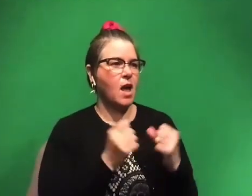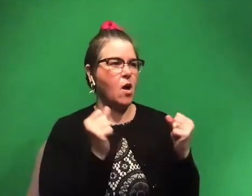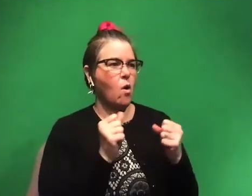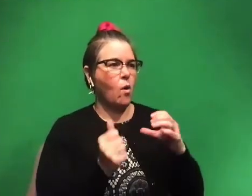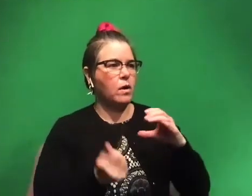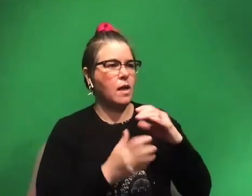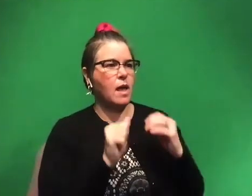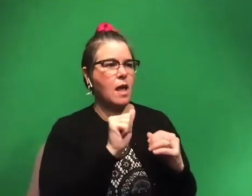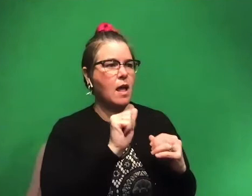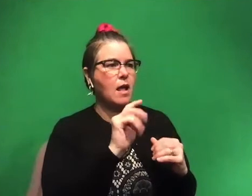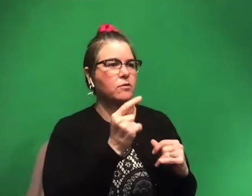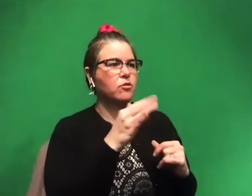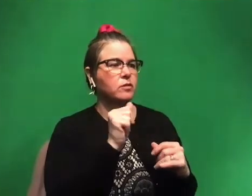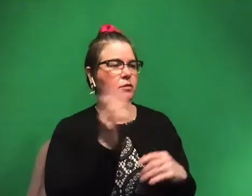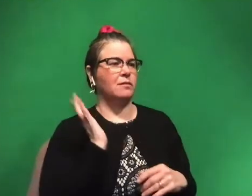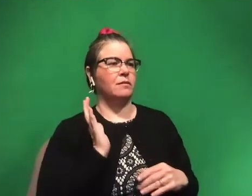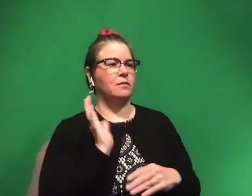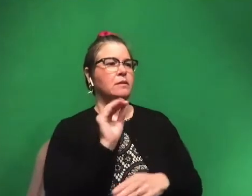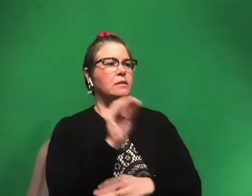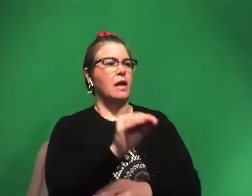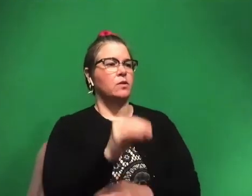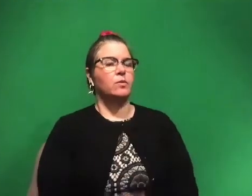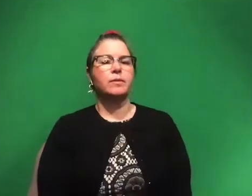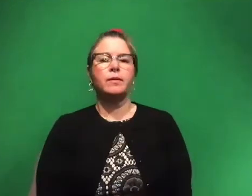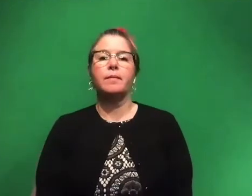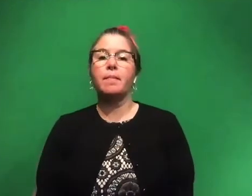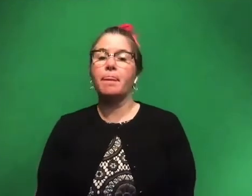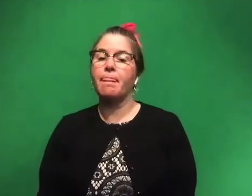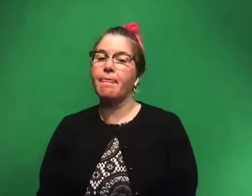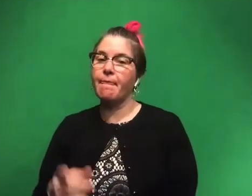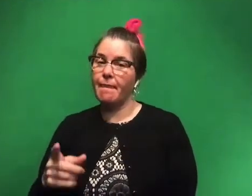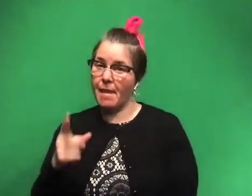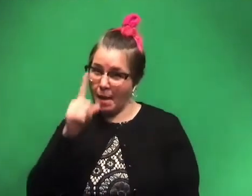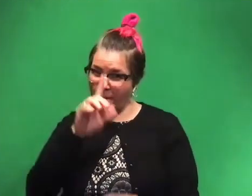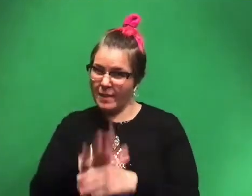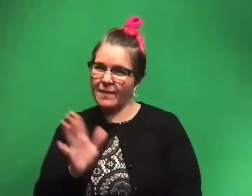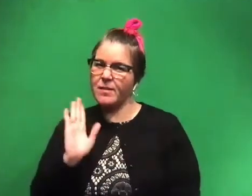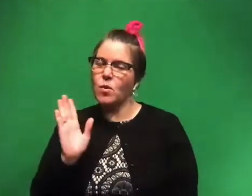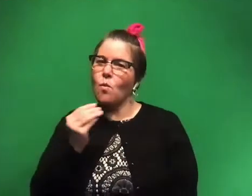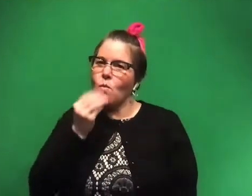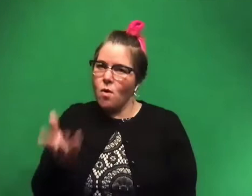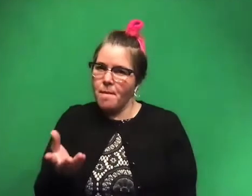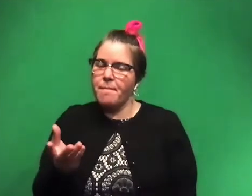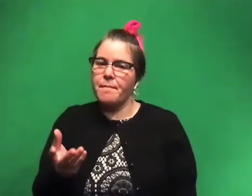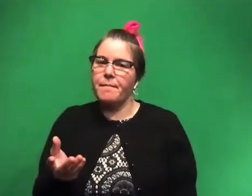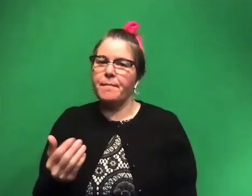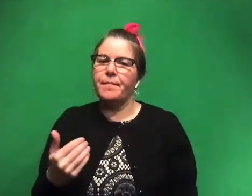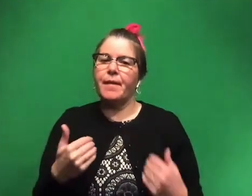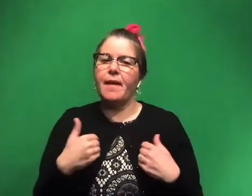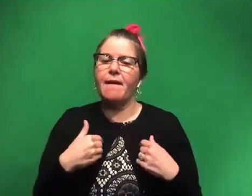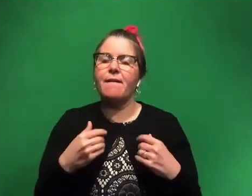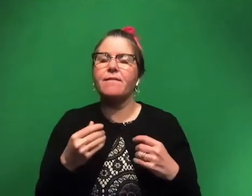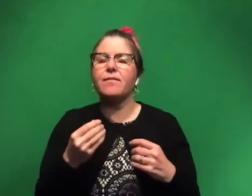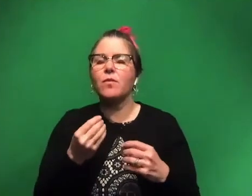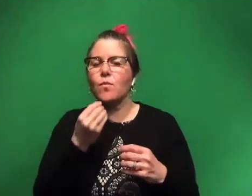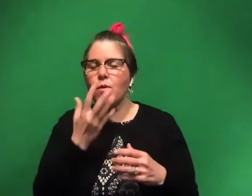during the dinosaur period? Oh, actually I believe it was warm. Um, you have a lot of kind of warmer plants